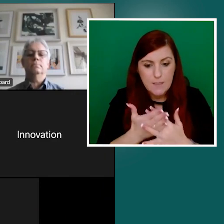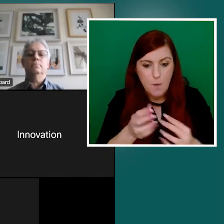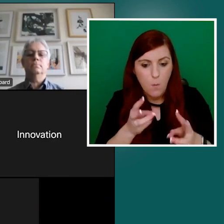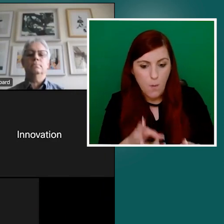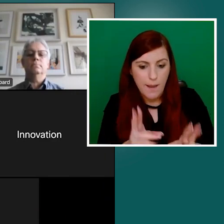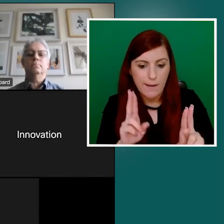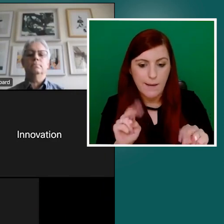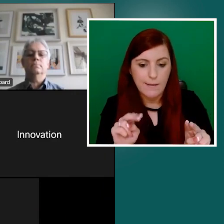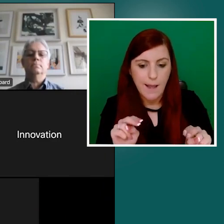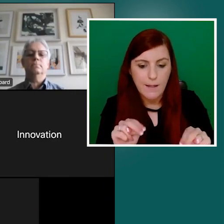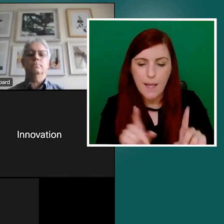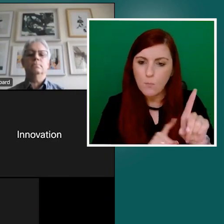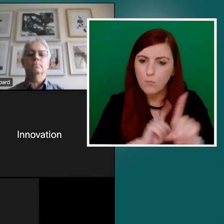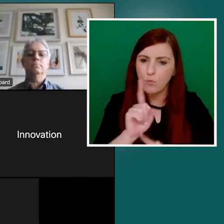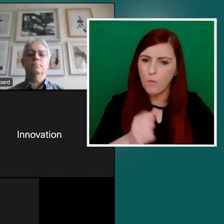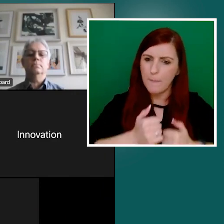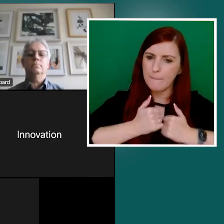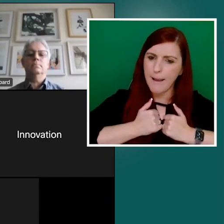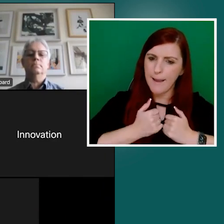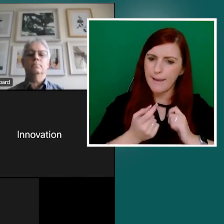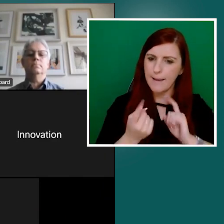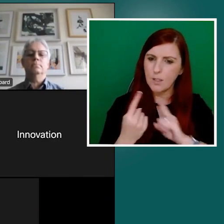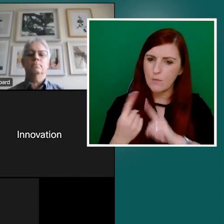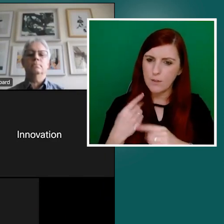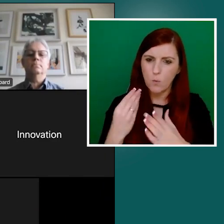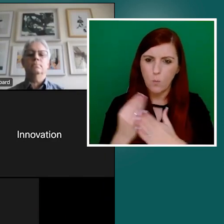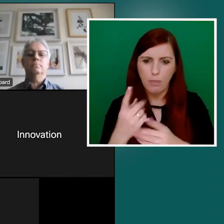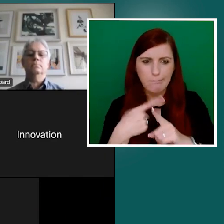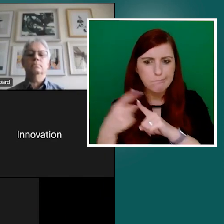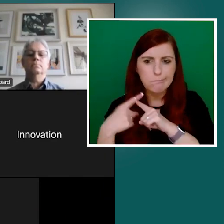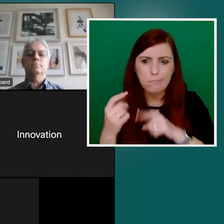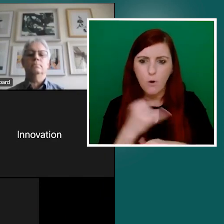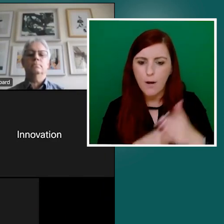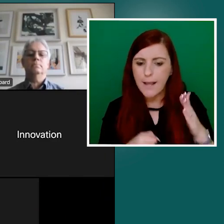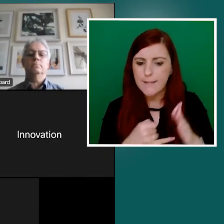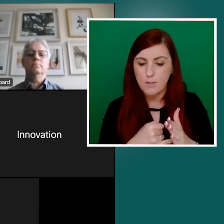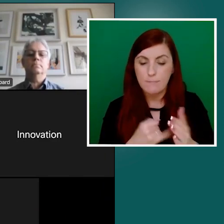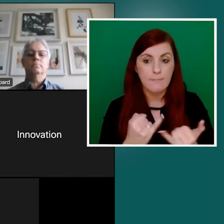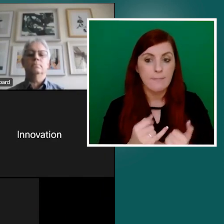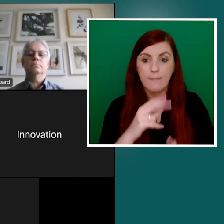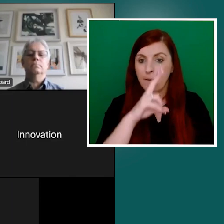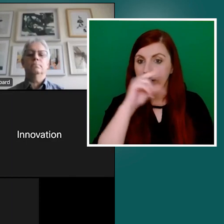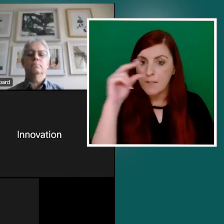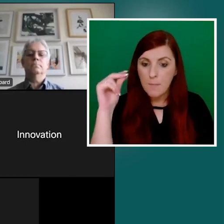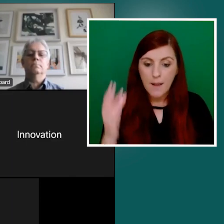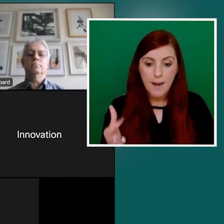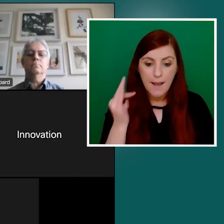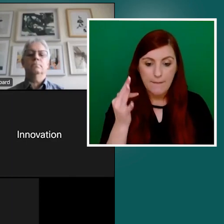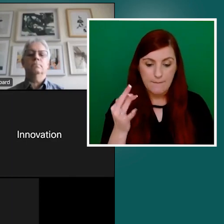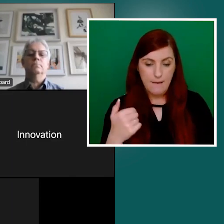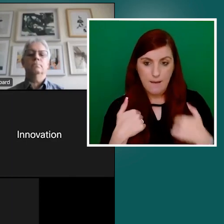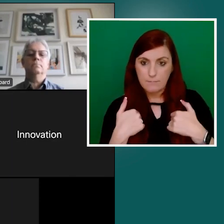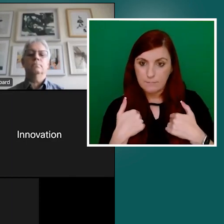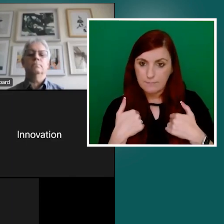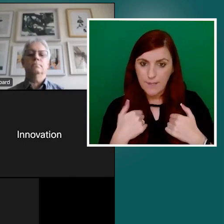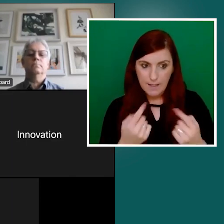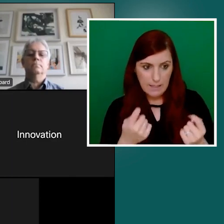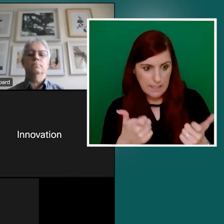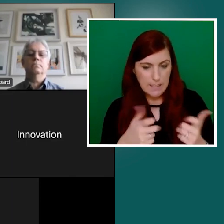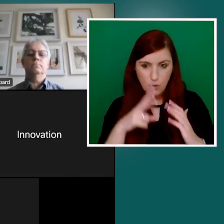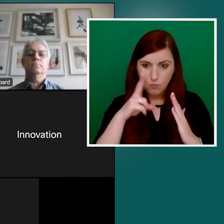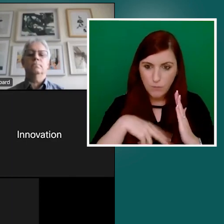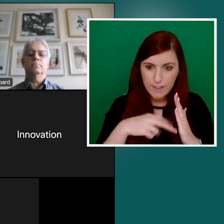interaction with organizations. For example, if I can readily read and apprehend the information